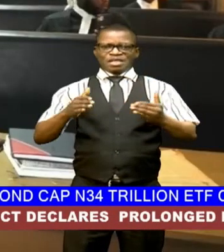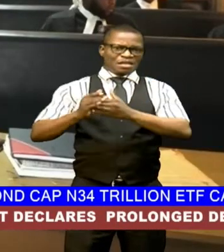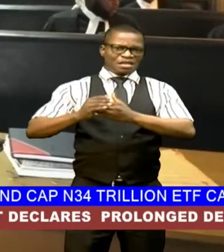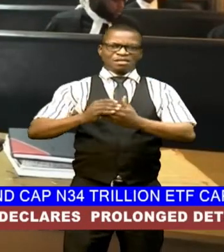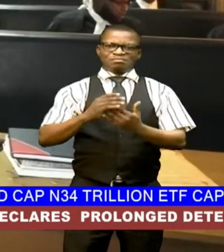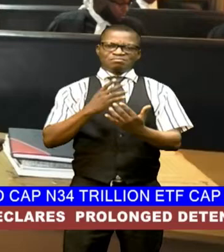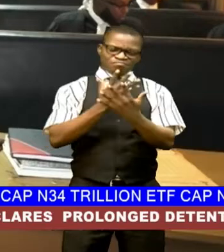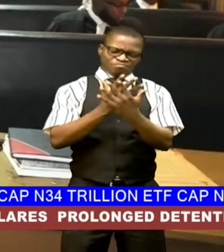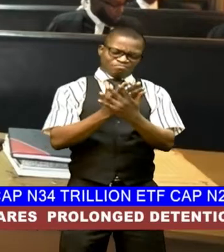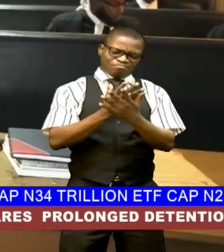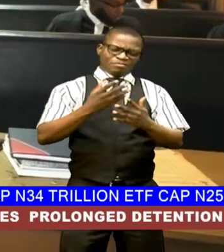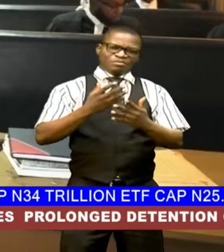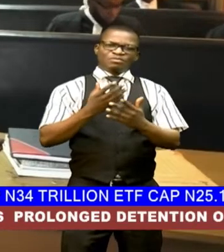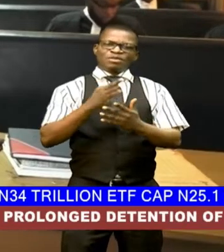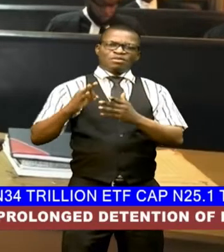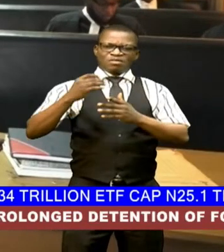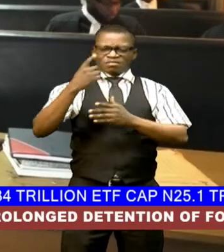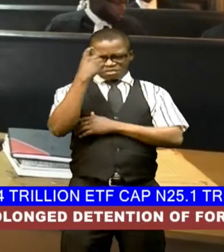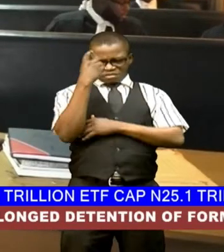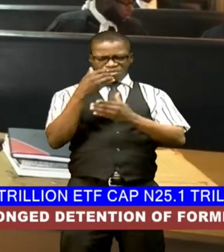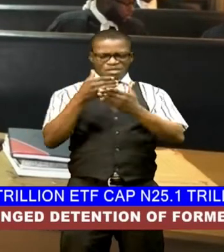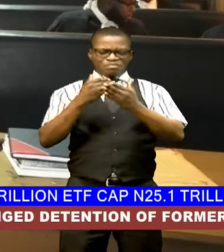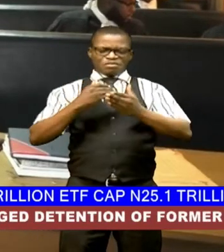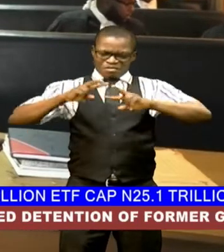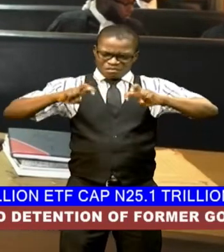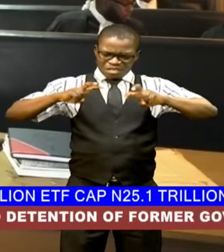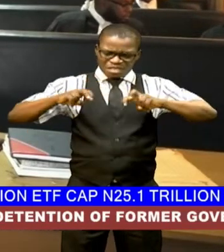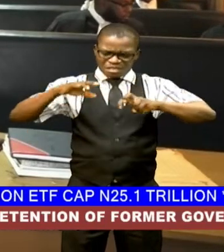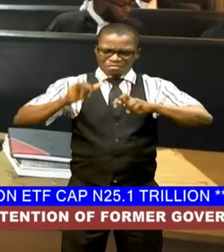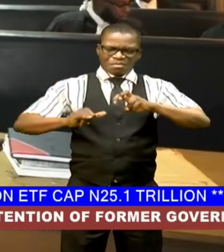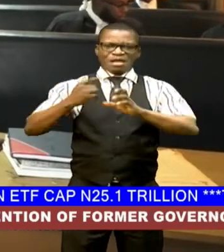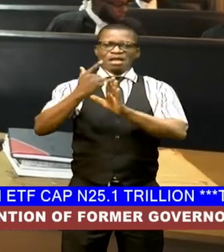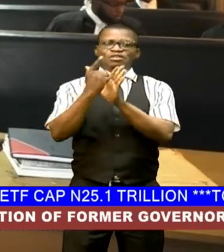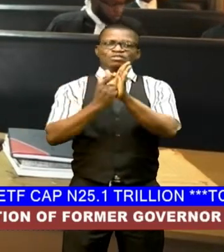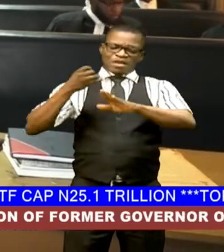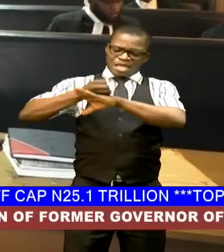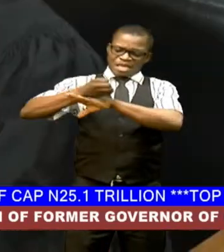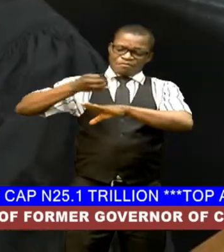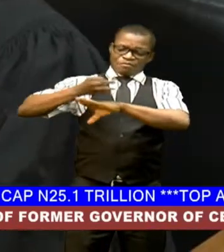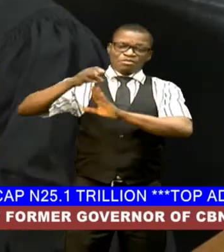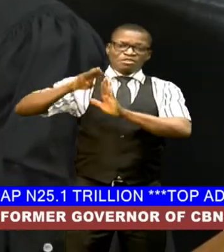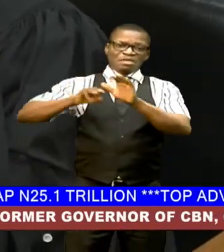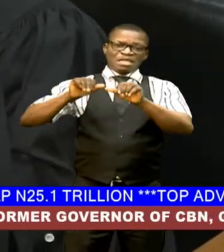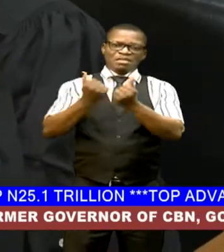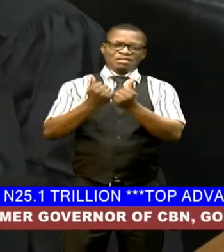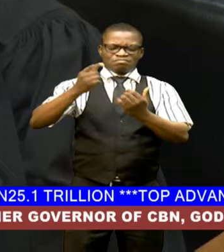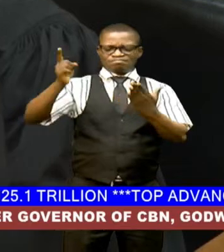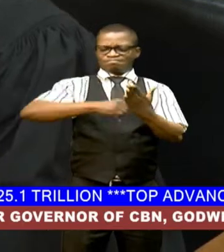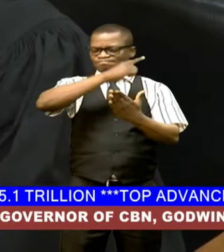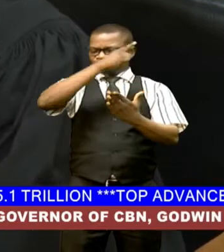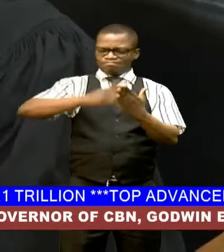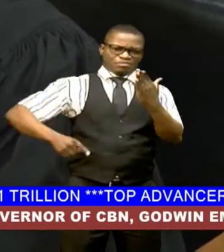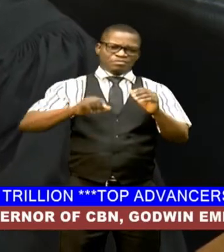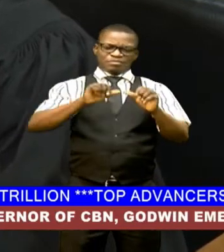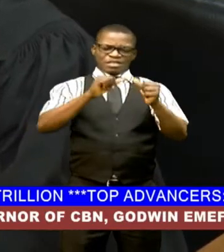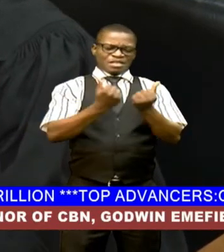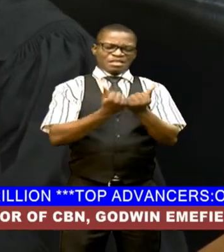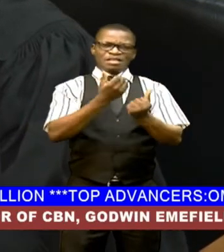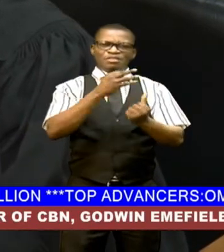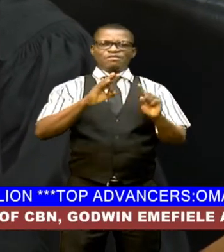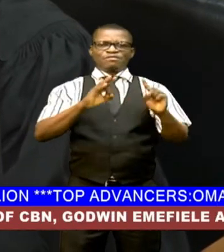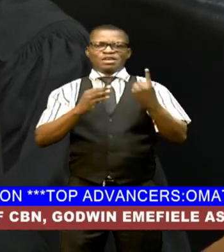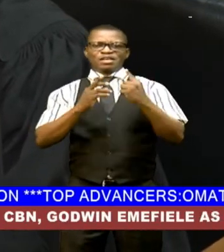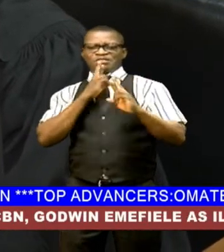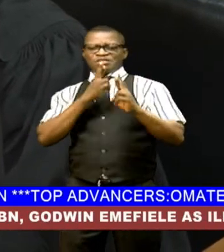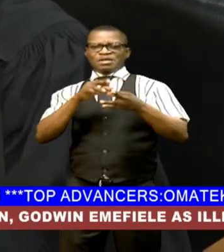detention of suspects before investigation by law enforcement agencies condemned the actions of the agent of the first respondent